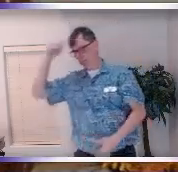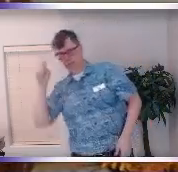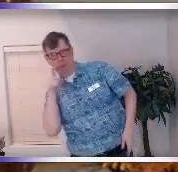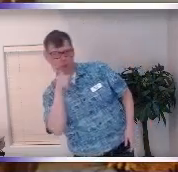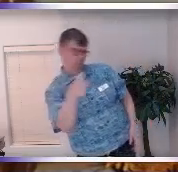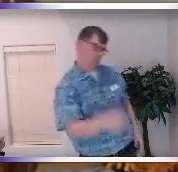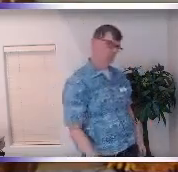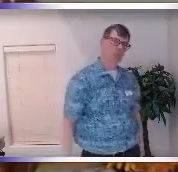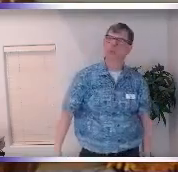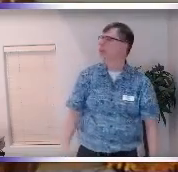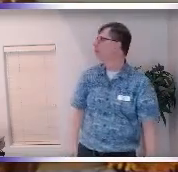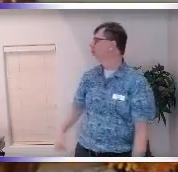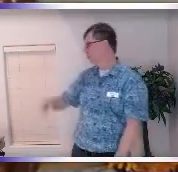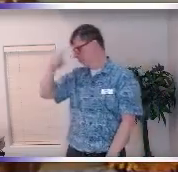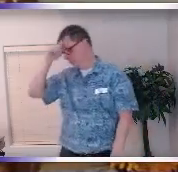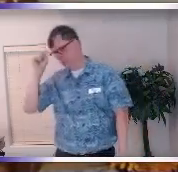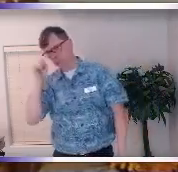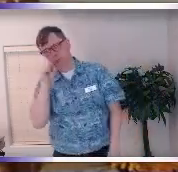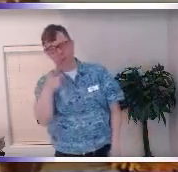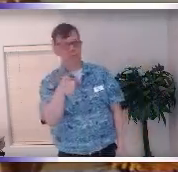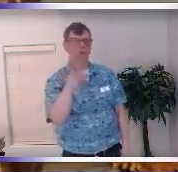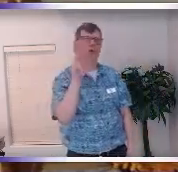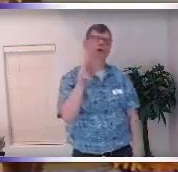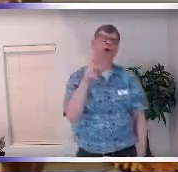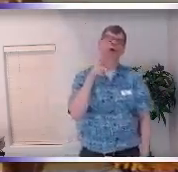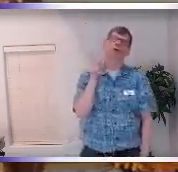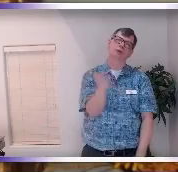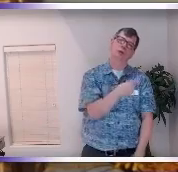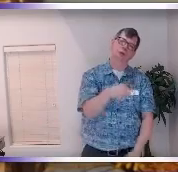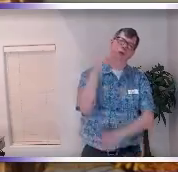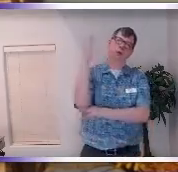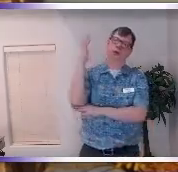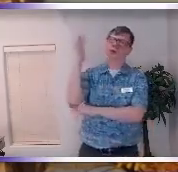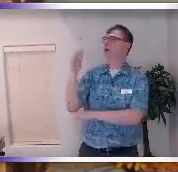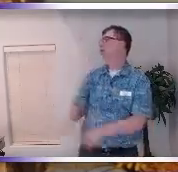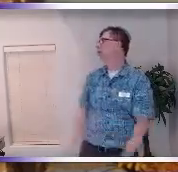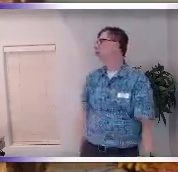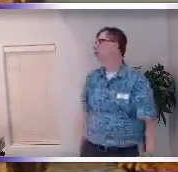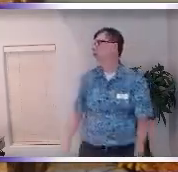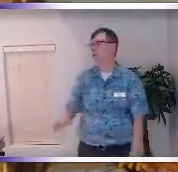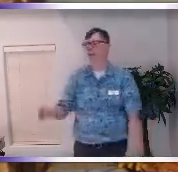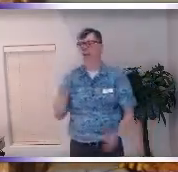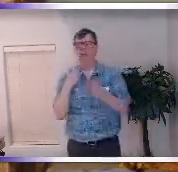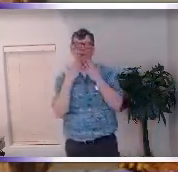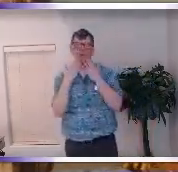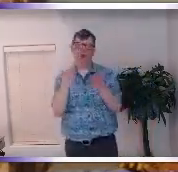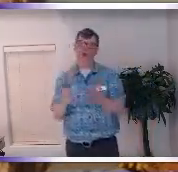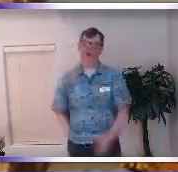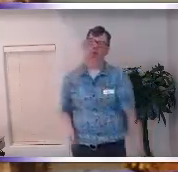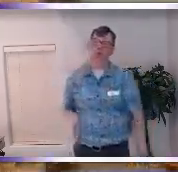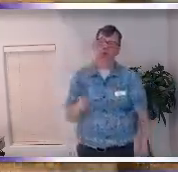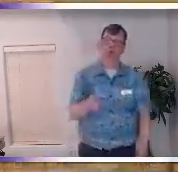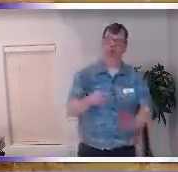can be have you ever reminded anybody of their light sometimes it sounds like this oh my god thank you so much Sharon uh